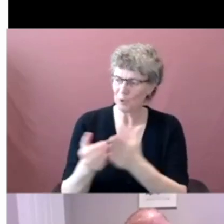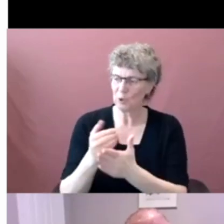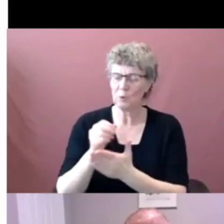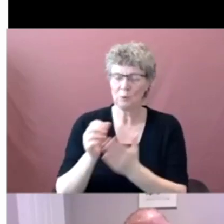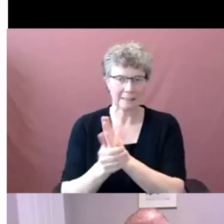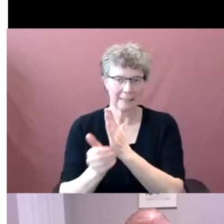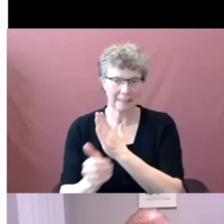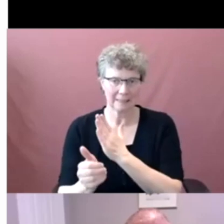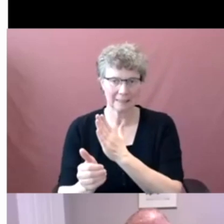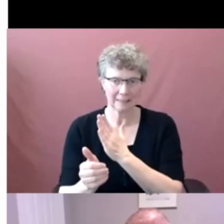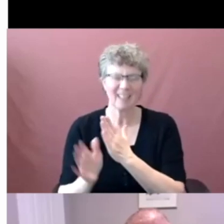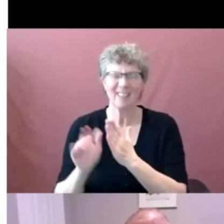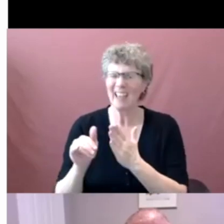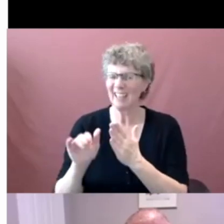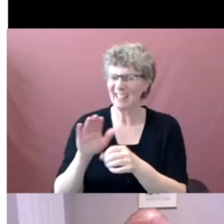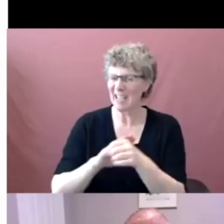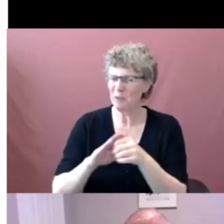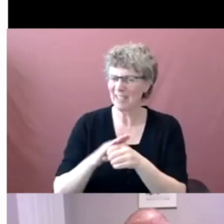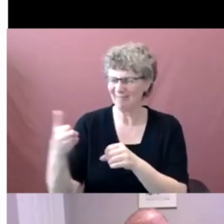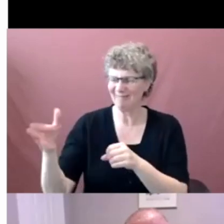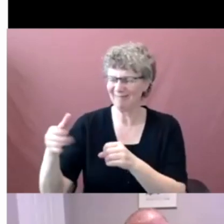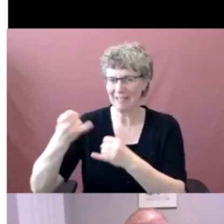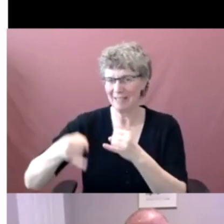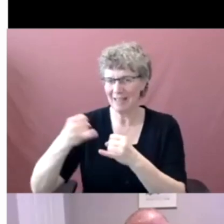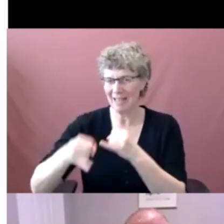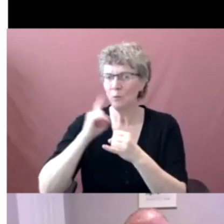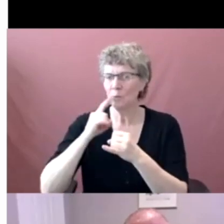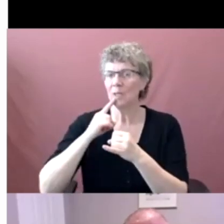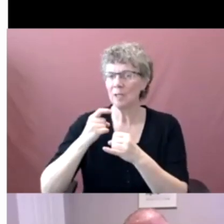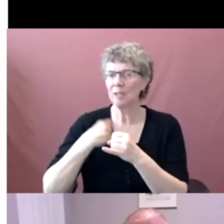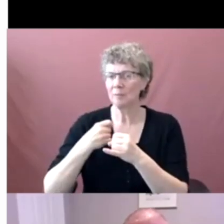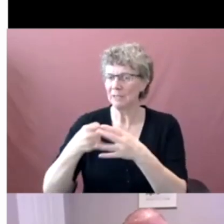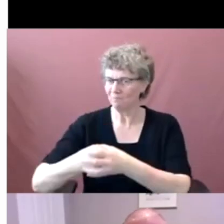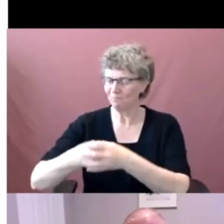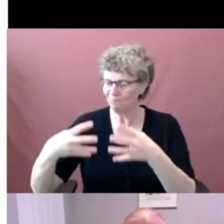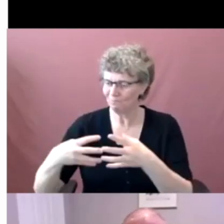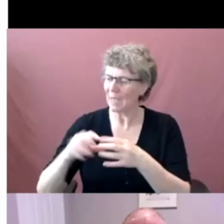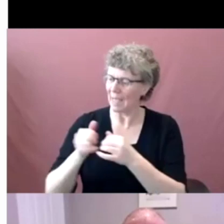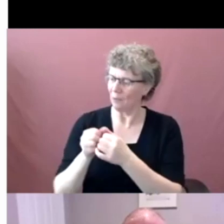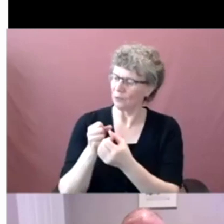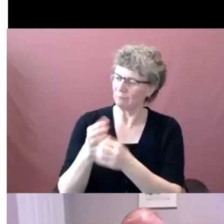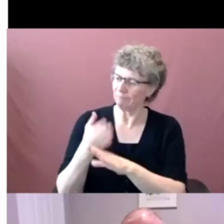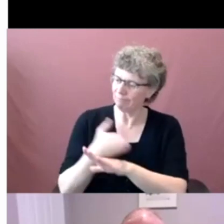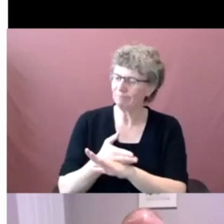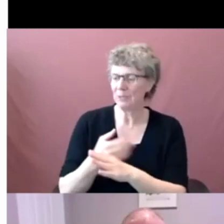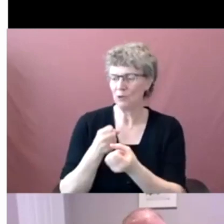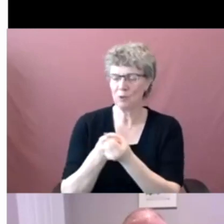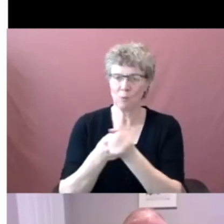what we'll do in supporting research. And I'll talk a little bit about that in a while.